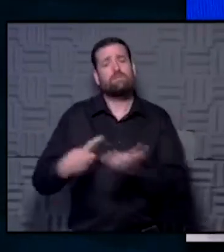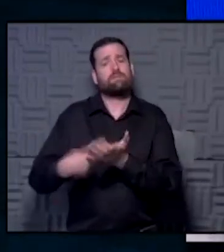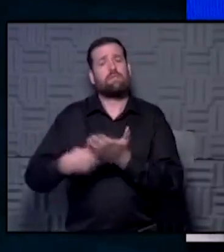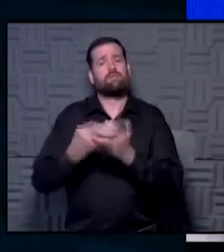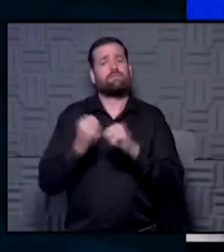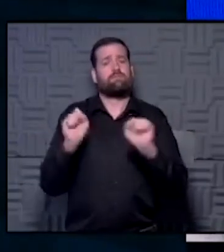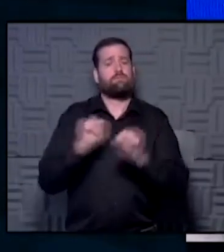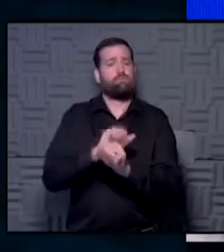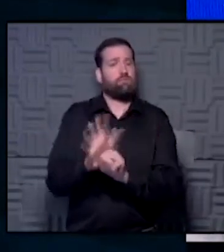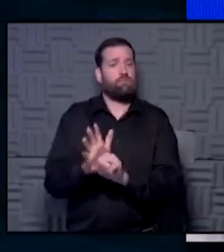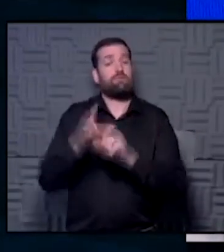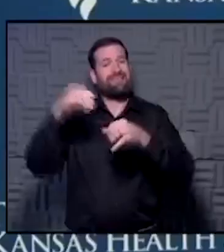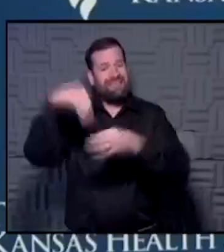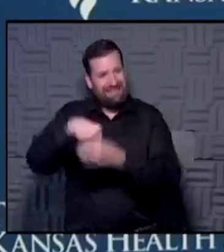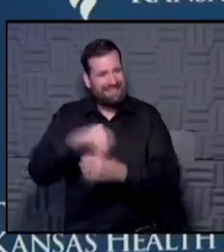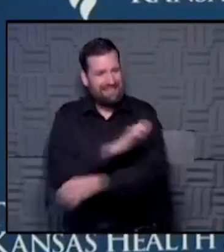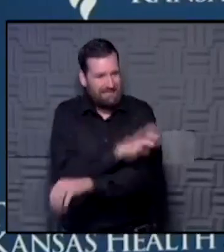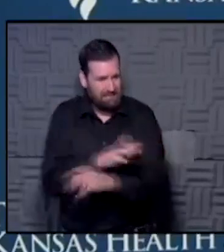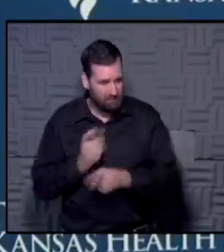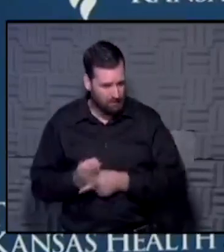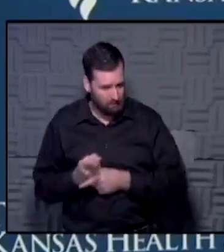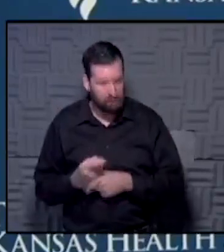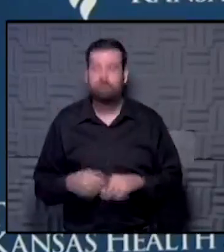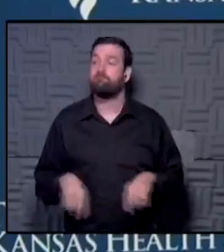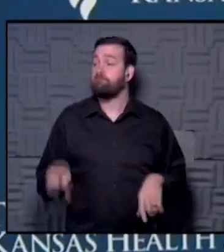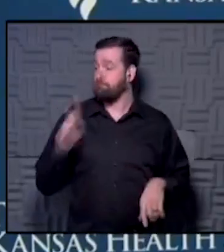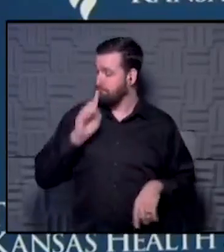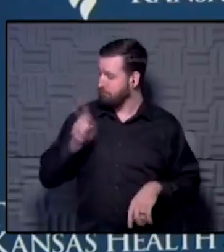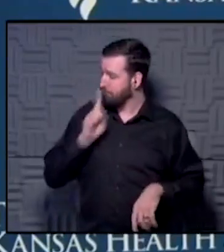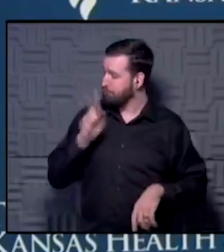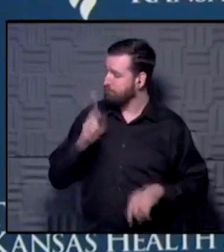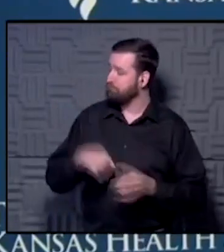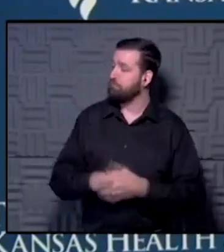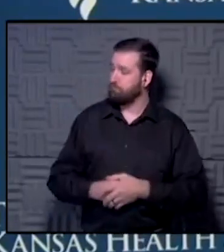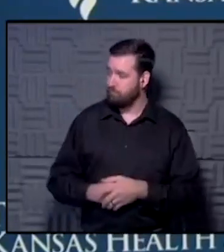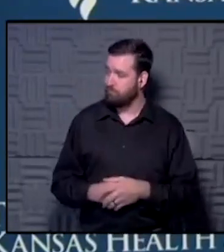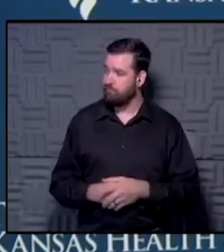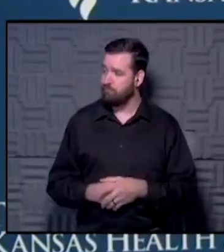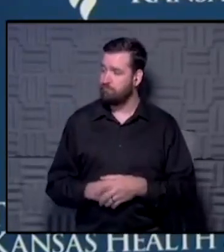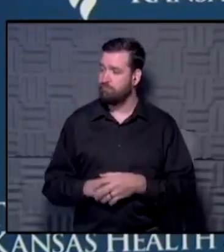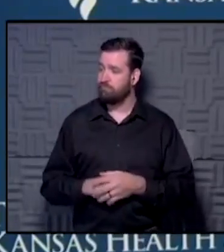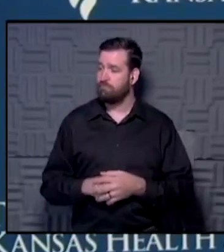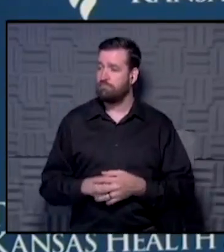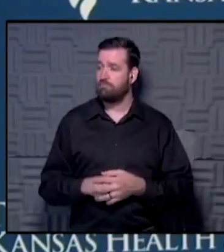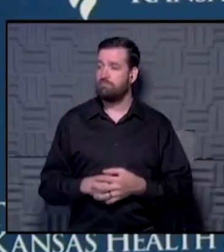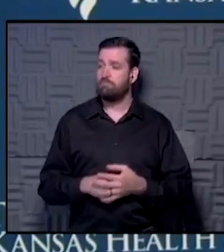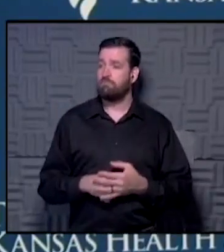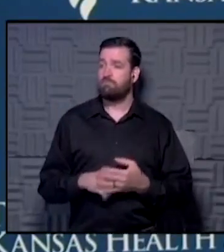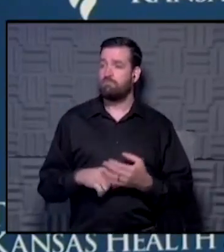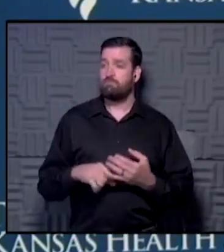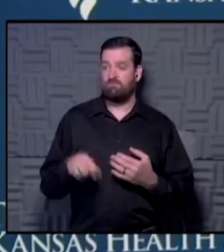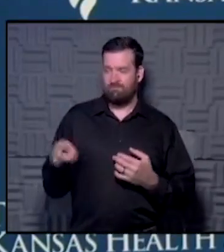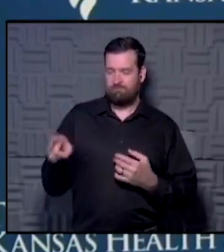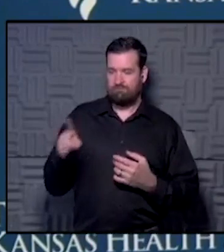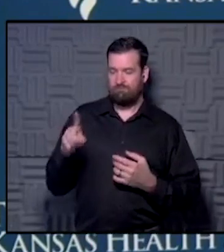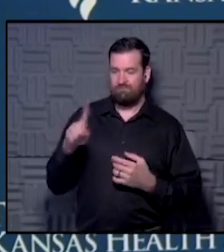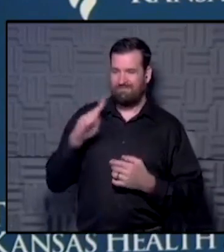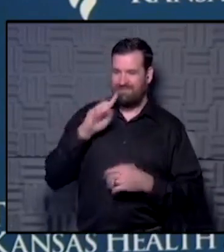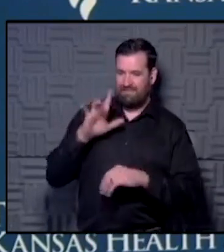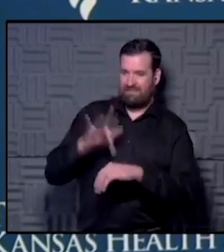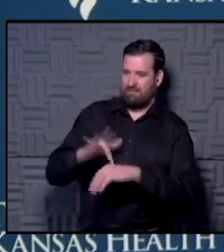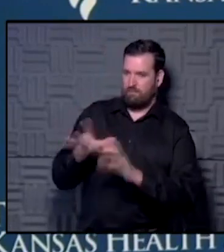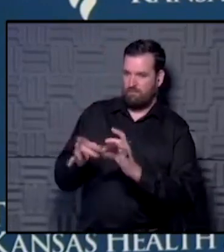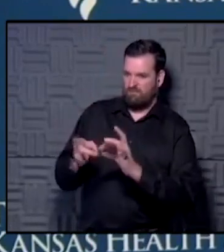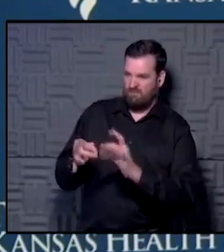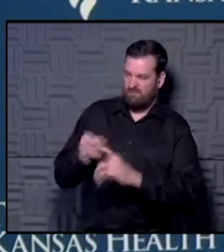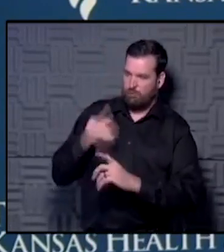safety of COVID-19 in the clinic. That's absolutely right. And that is that you just touched on a really